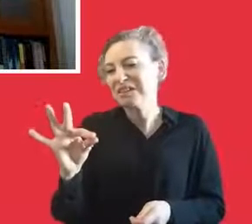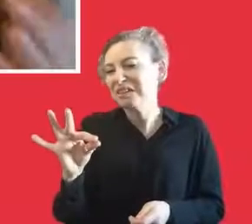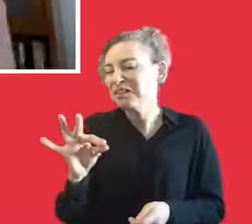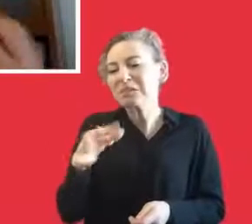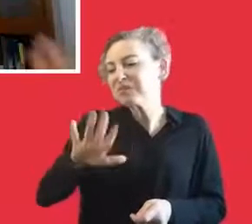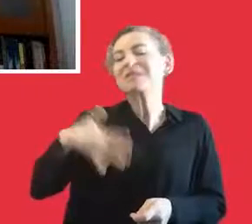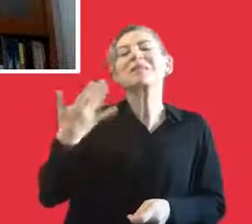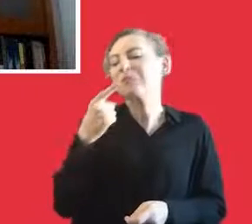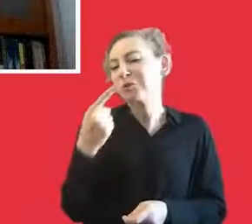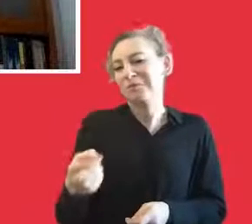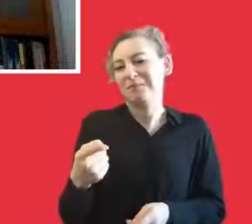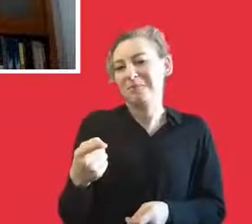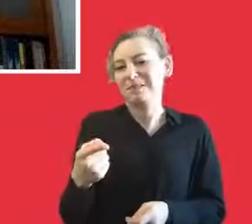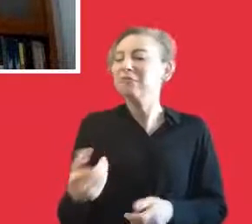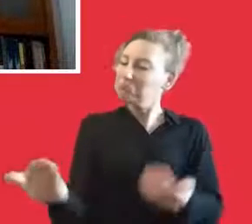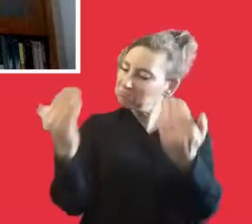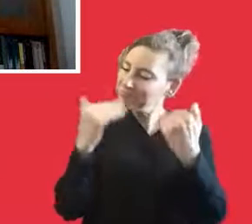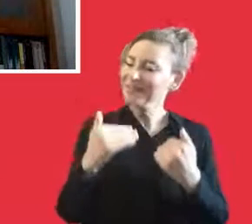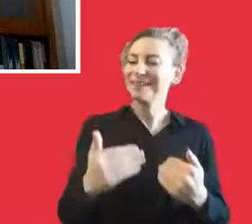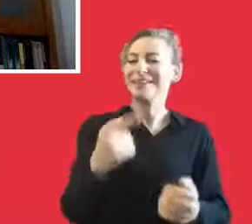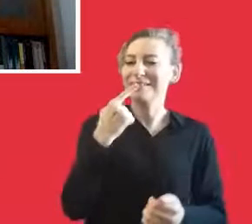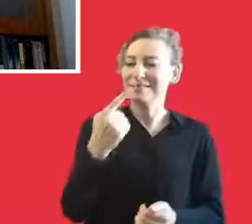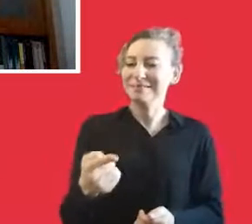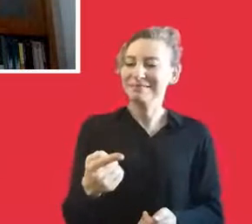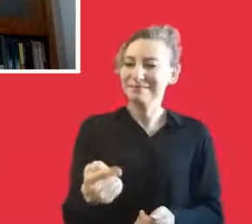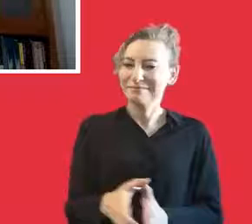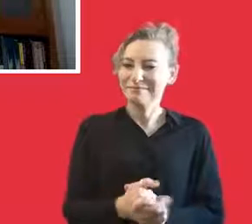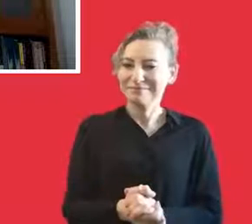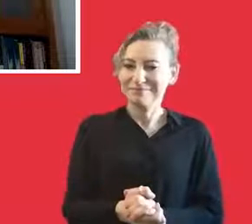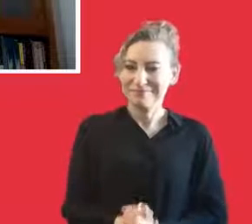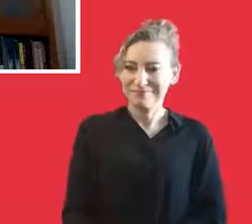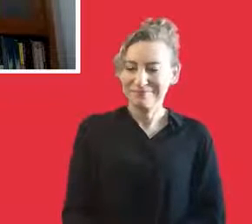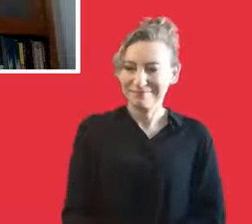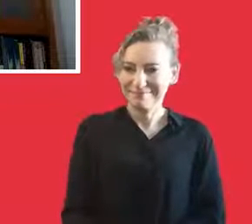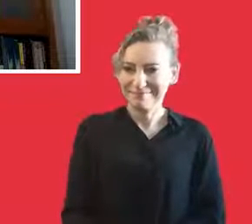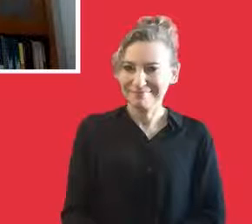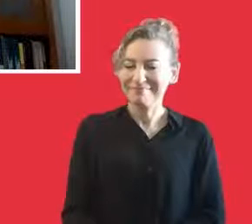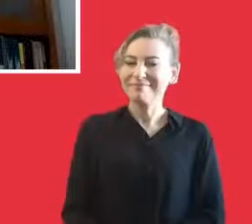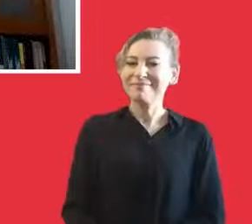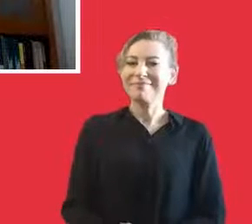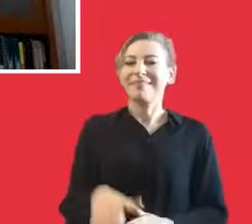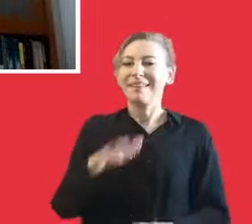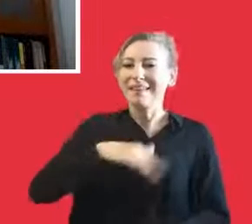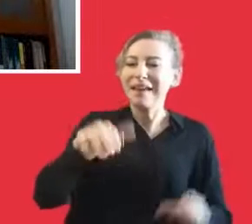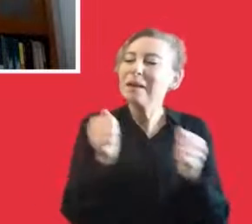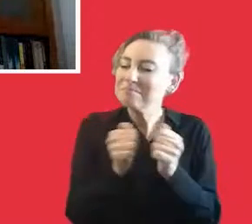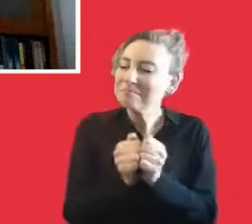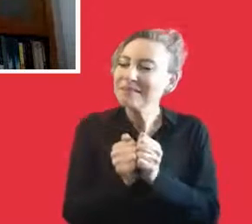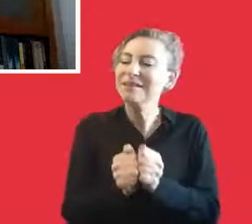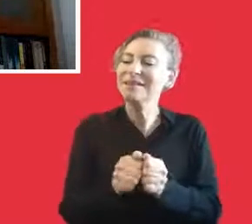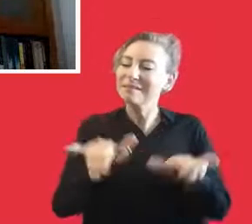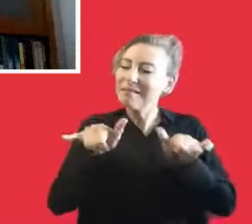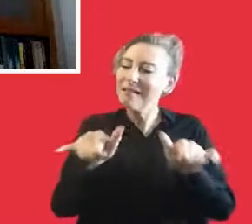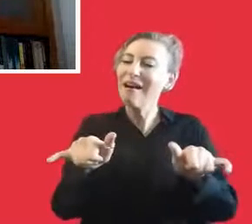this field, then no one says that, oh, we don't want you. They would always hug you. Mrs. Knows is the best one. So we want to work together